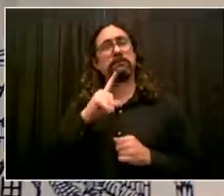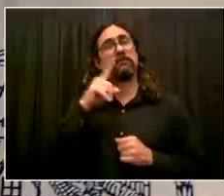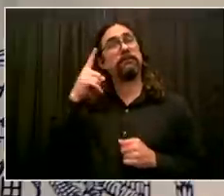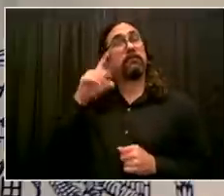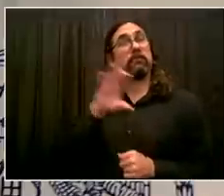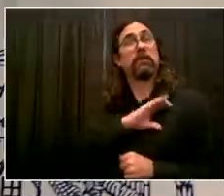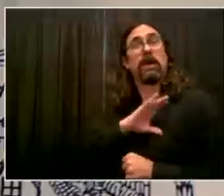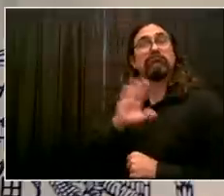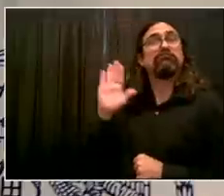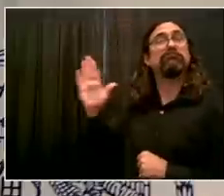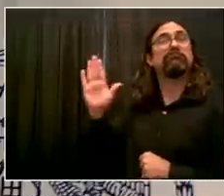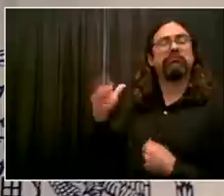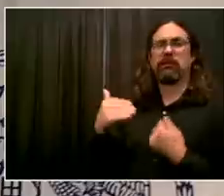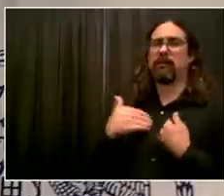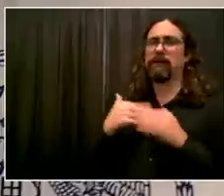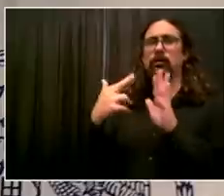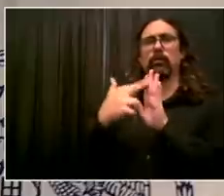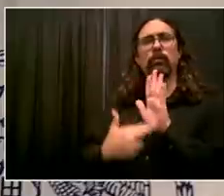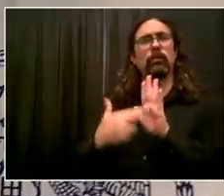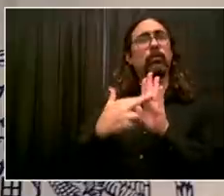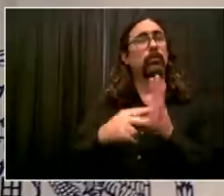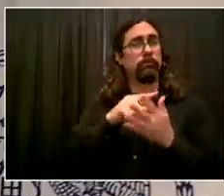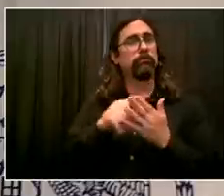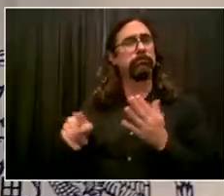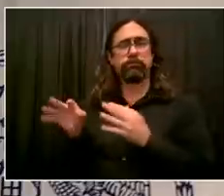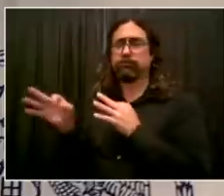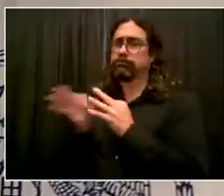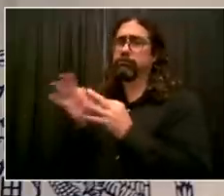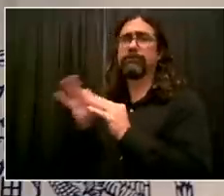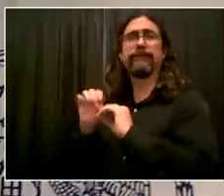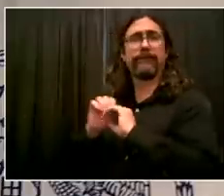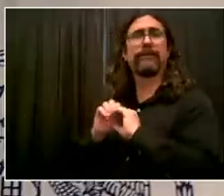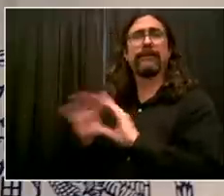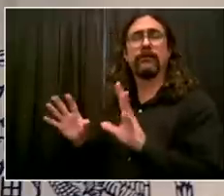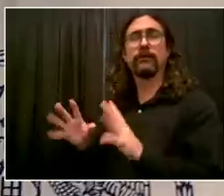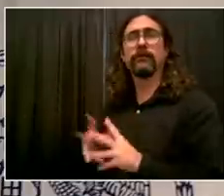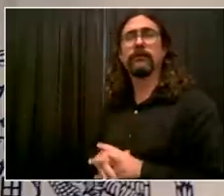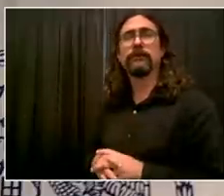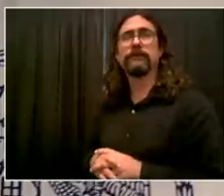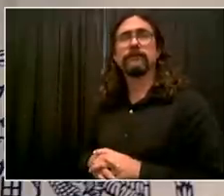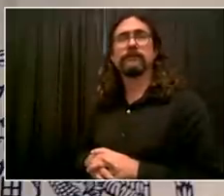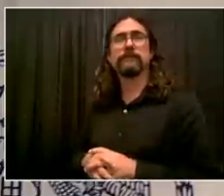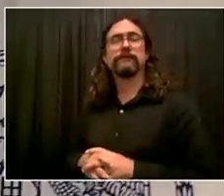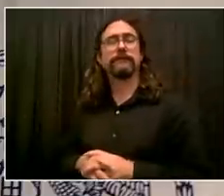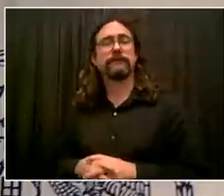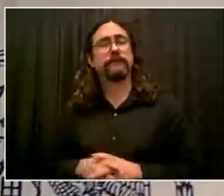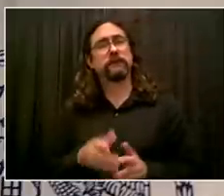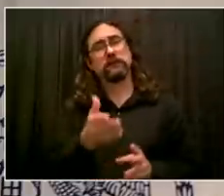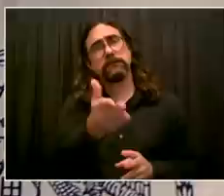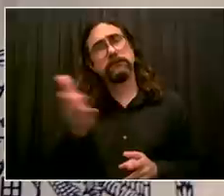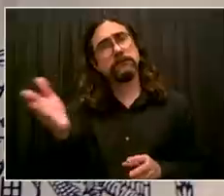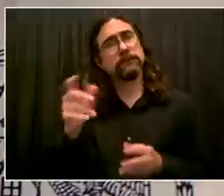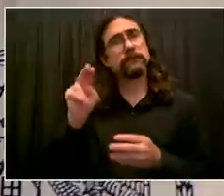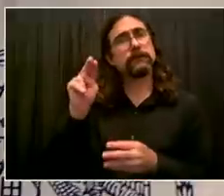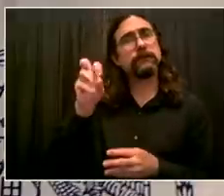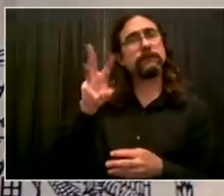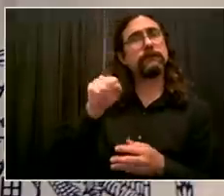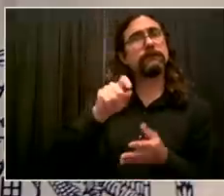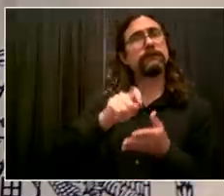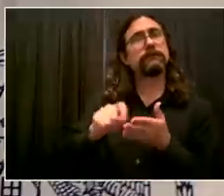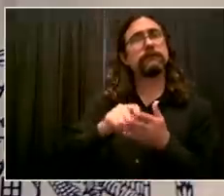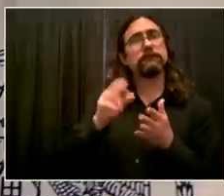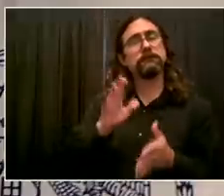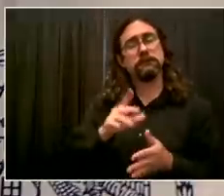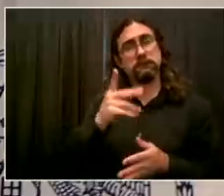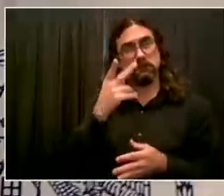If any members of the media see it, report it to us. We'll bring it over to PD for follow-up. We got to just keep reminding people, have the supervisors do their job,